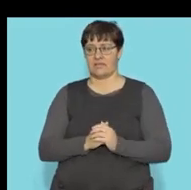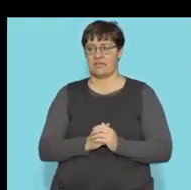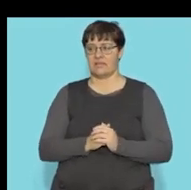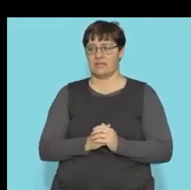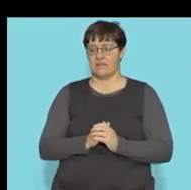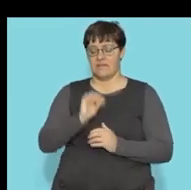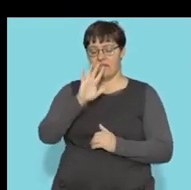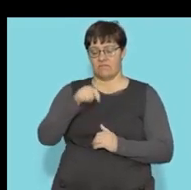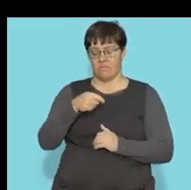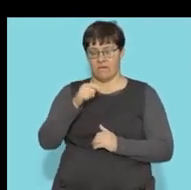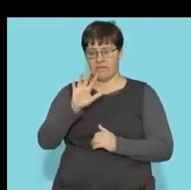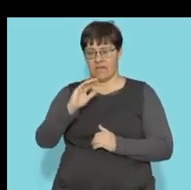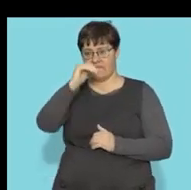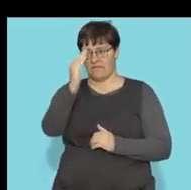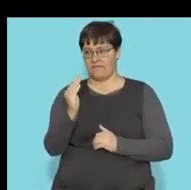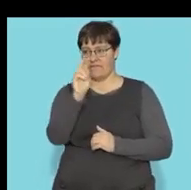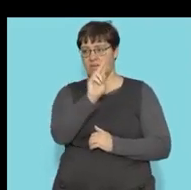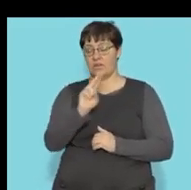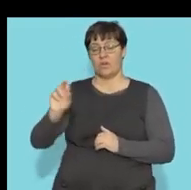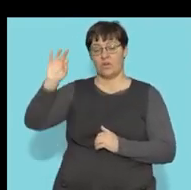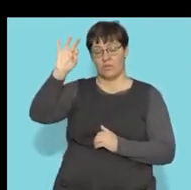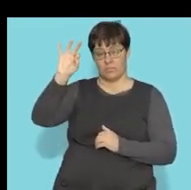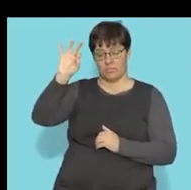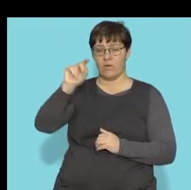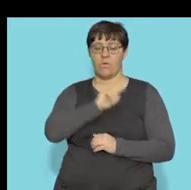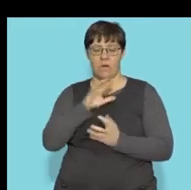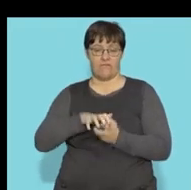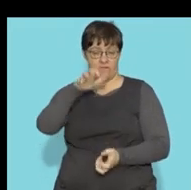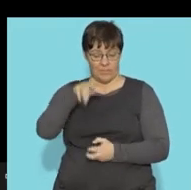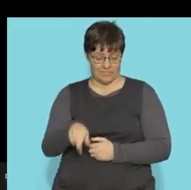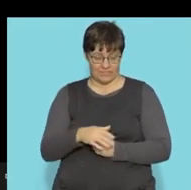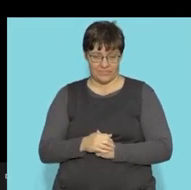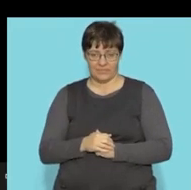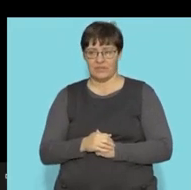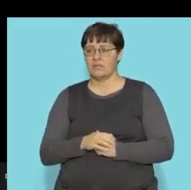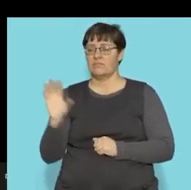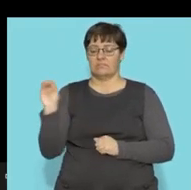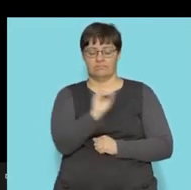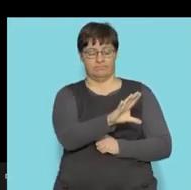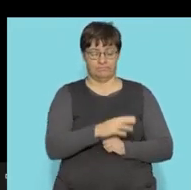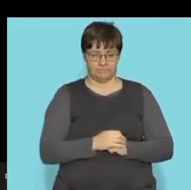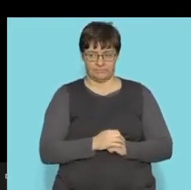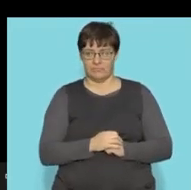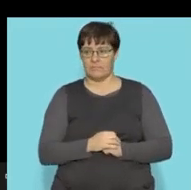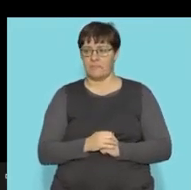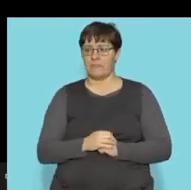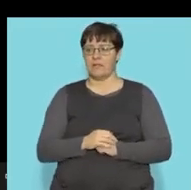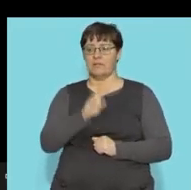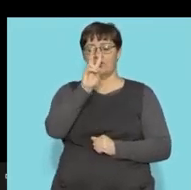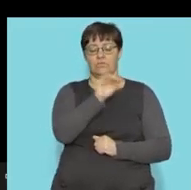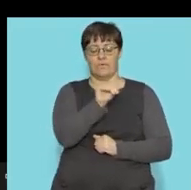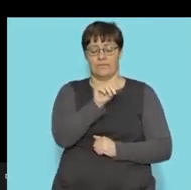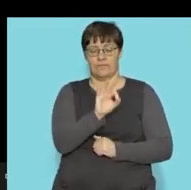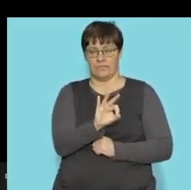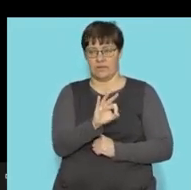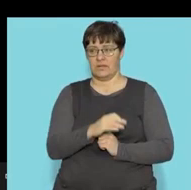cubed. It's cubed, but now, because we're working with volume, so let's just plug this all in. We've got